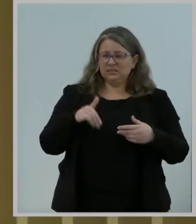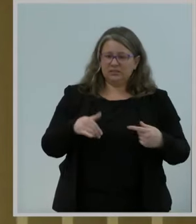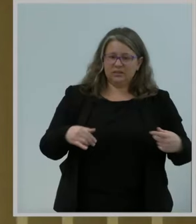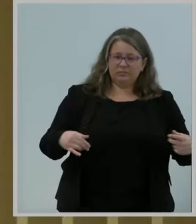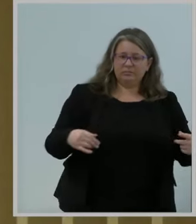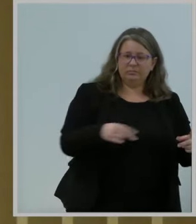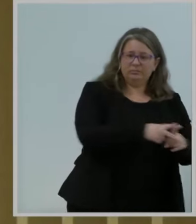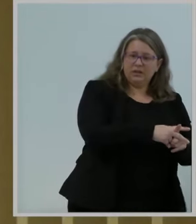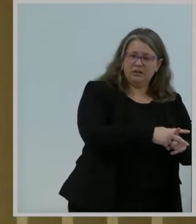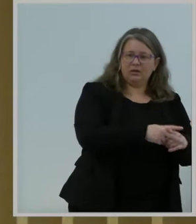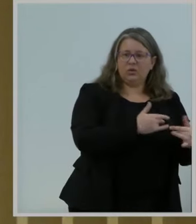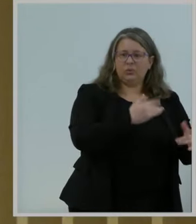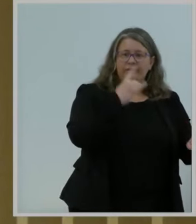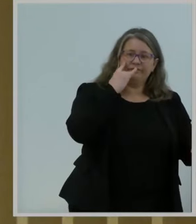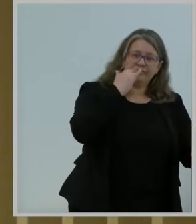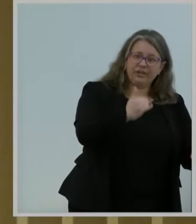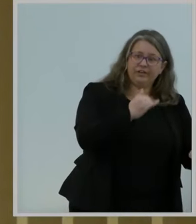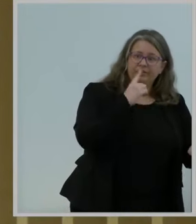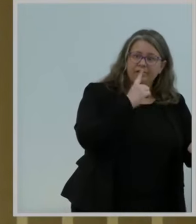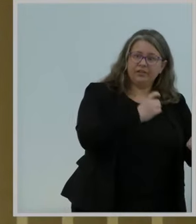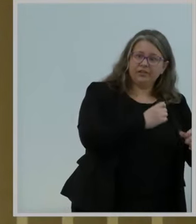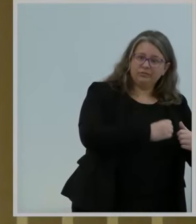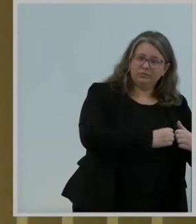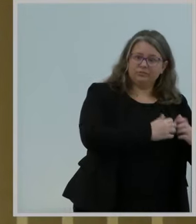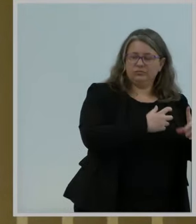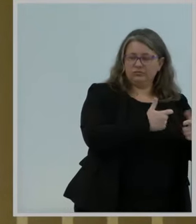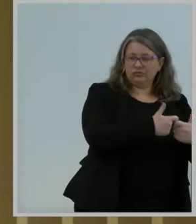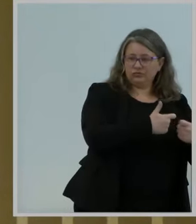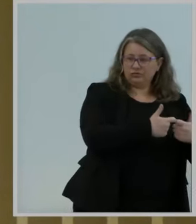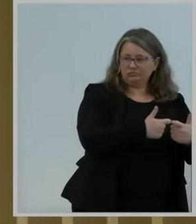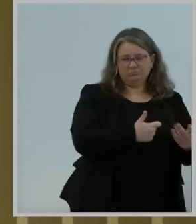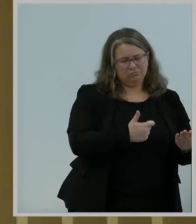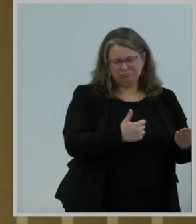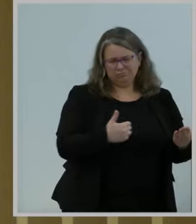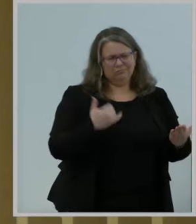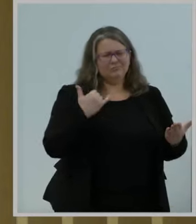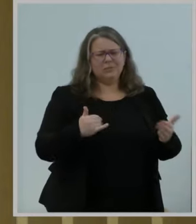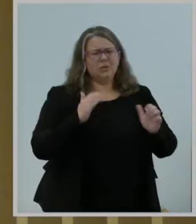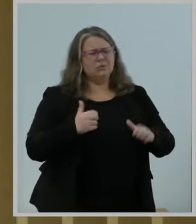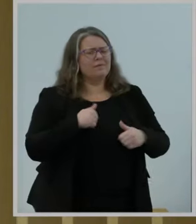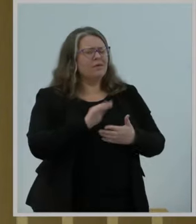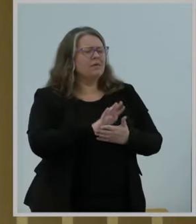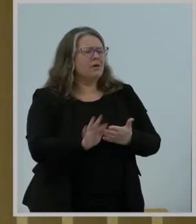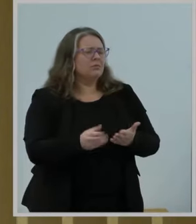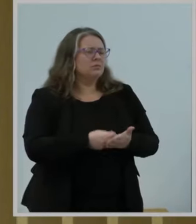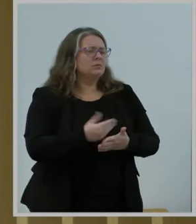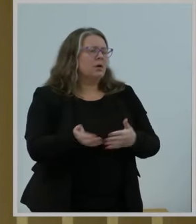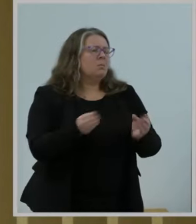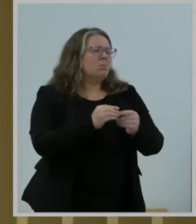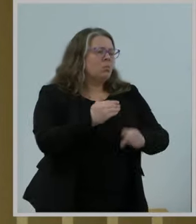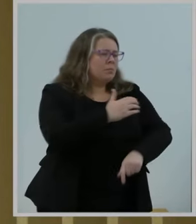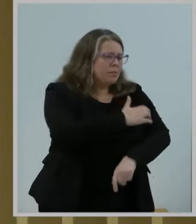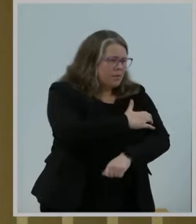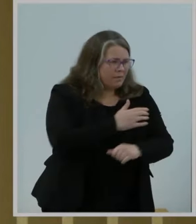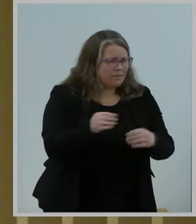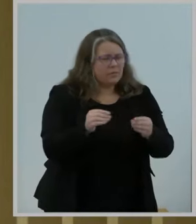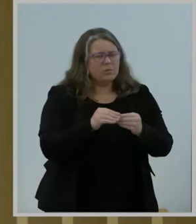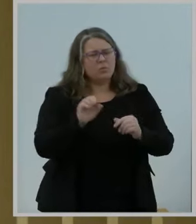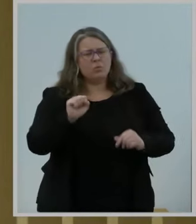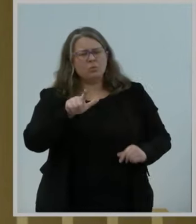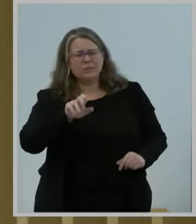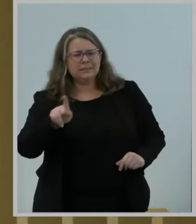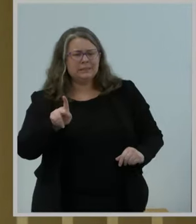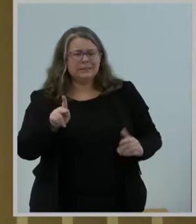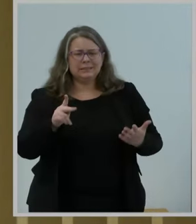capable, sleeker, more power efficient, and that cost less and just plain work better, and so this has been a long time coming.